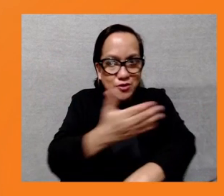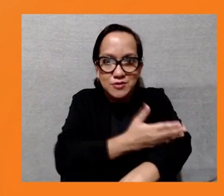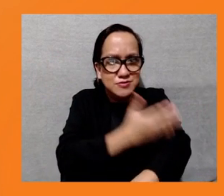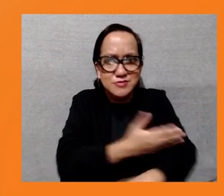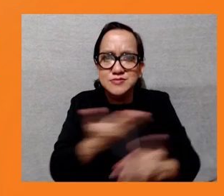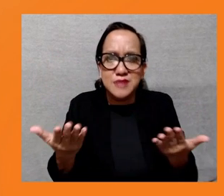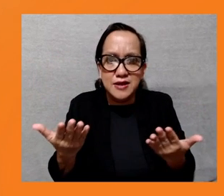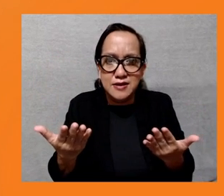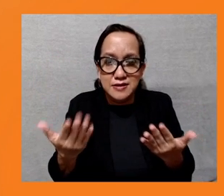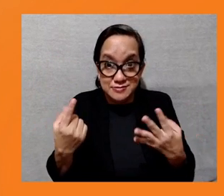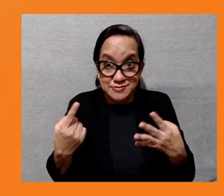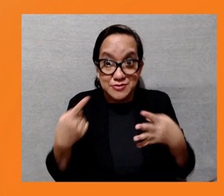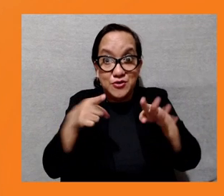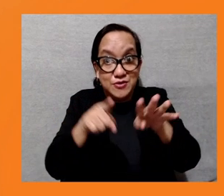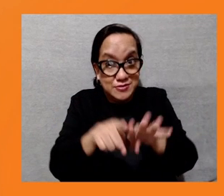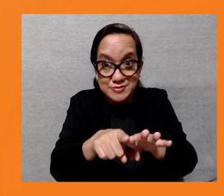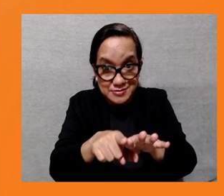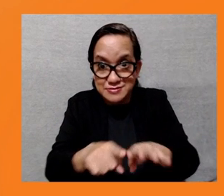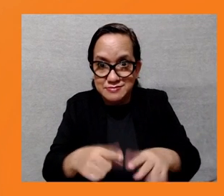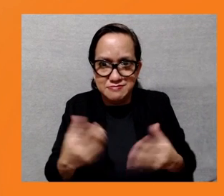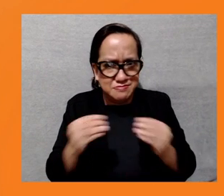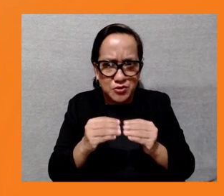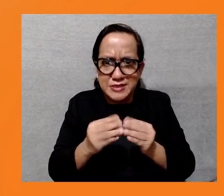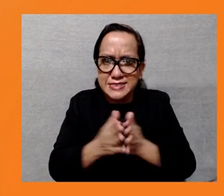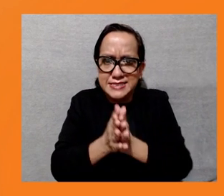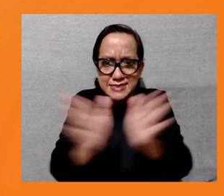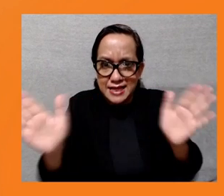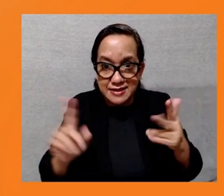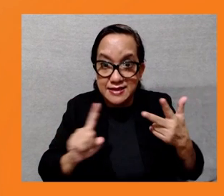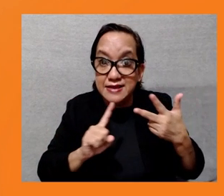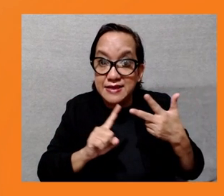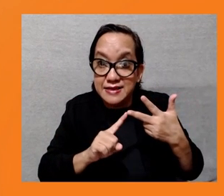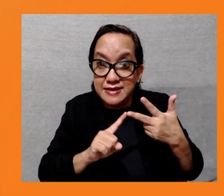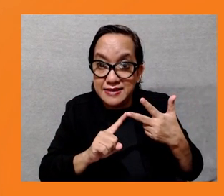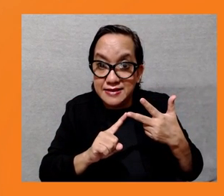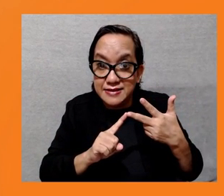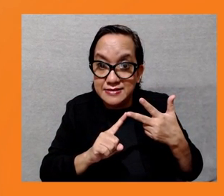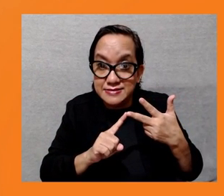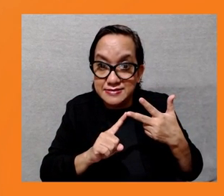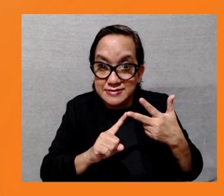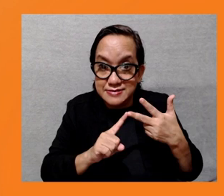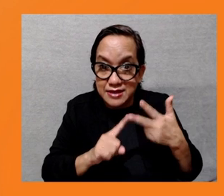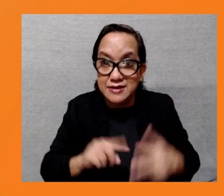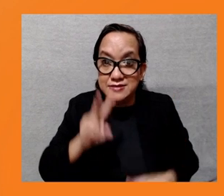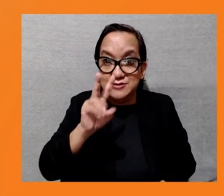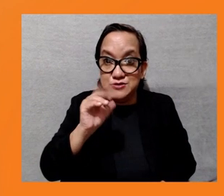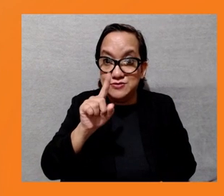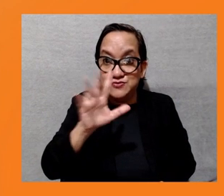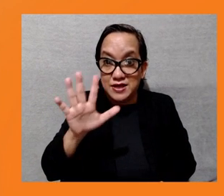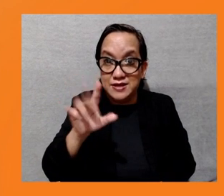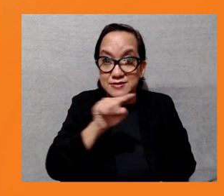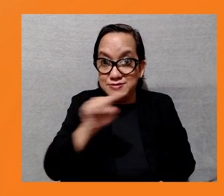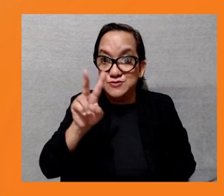question with five votes, between 2015 and 2020, over one million people were